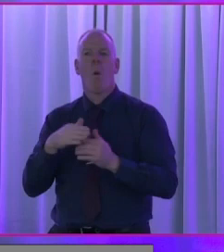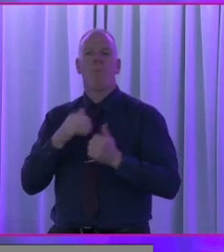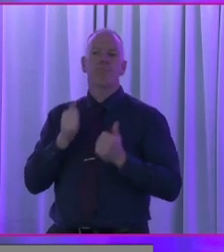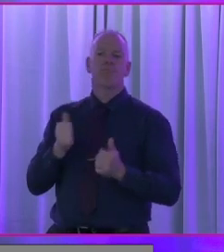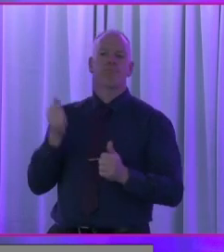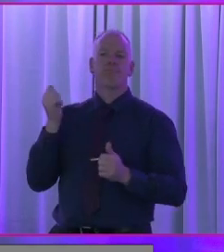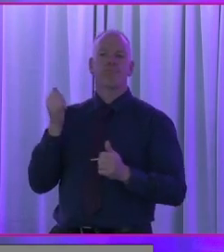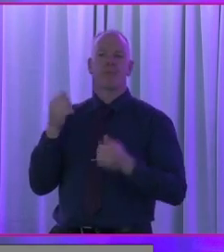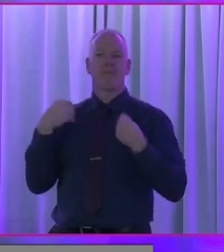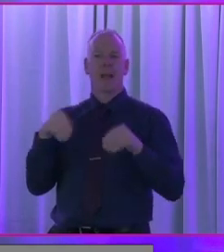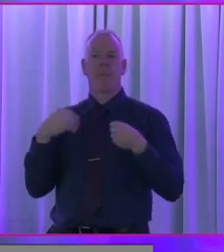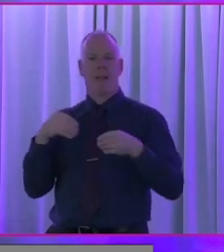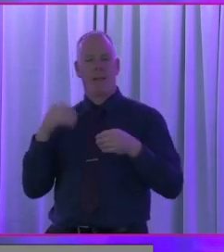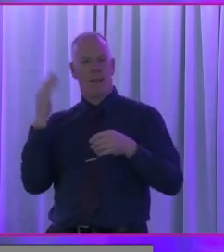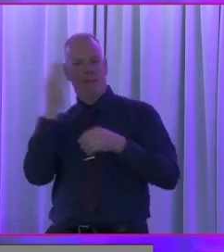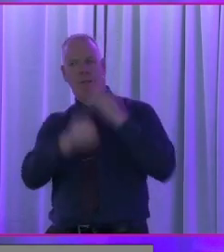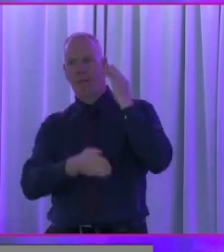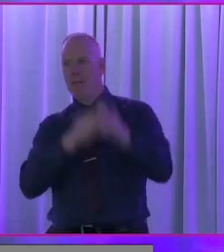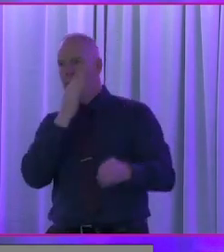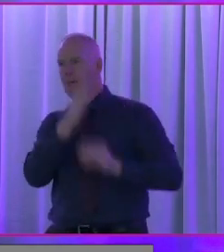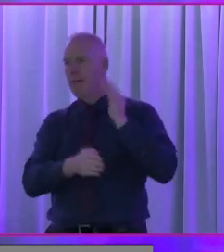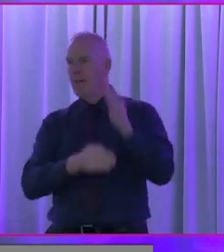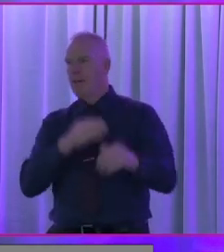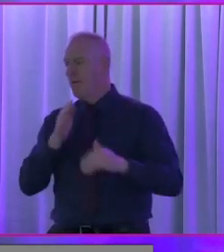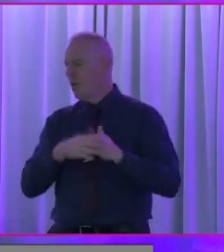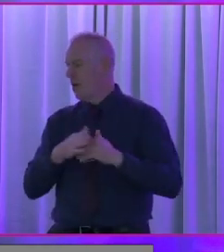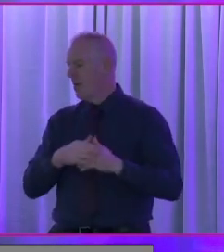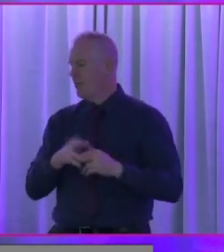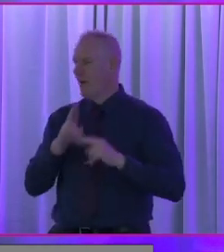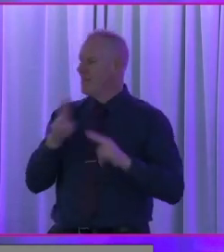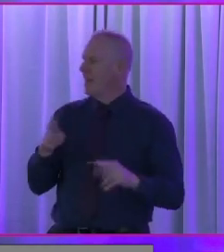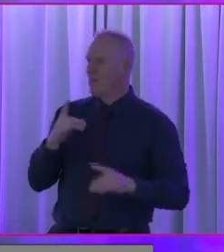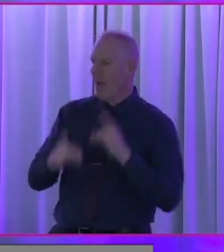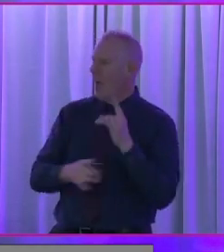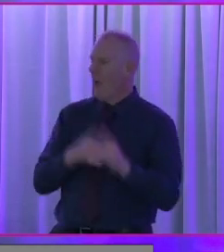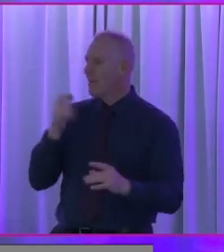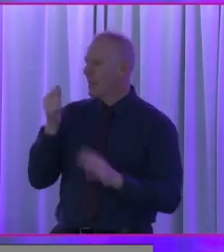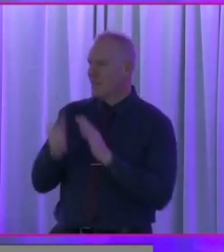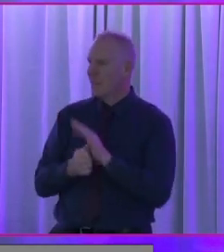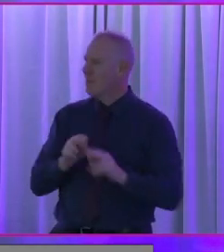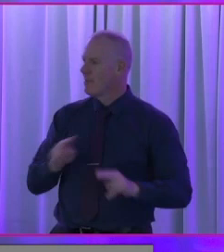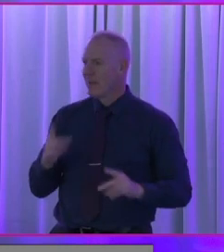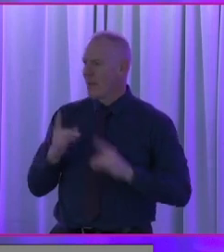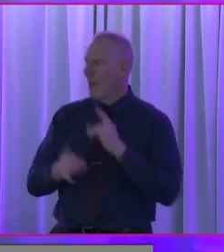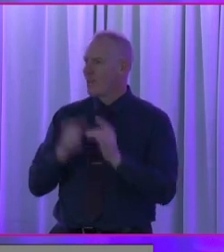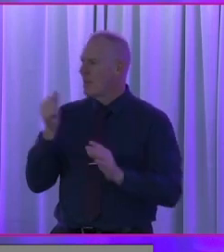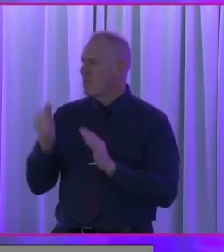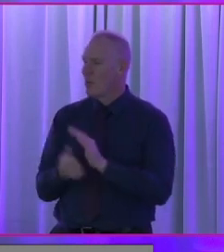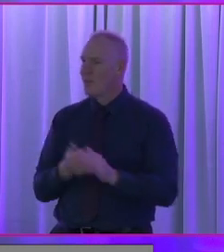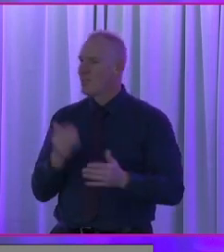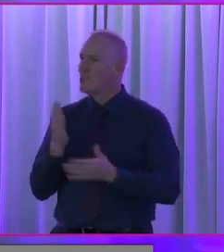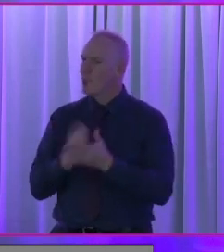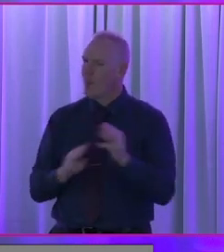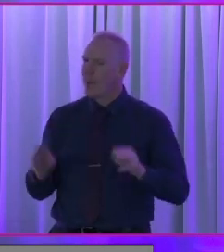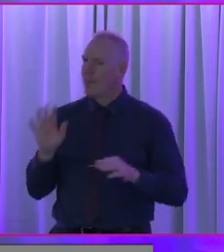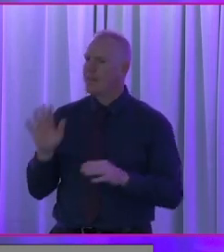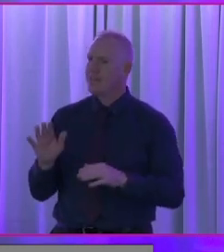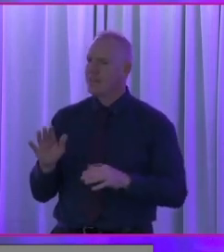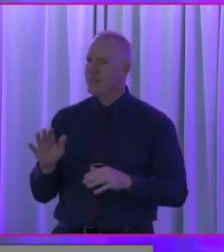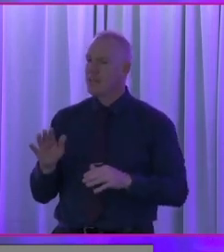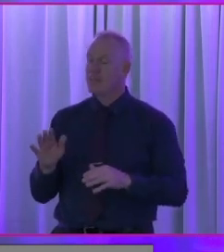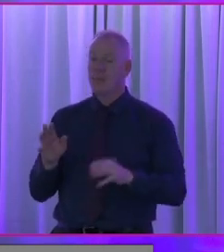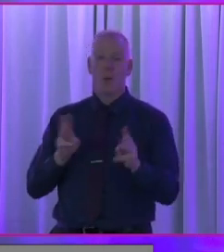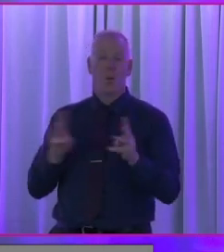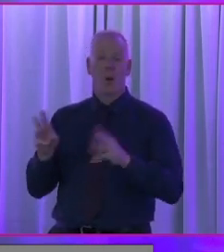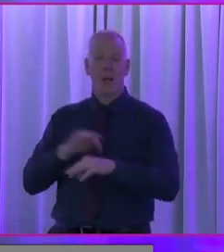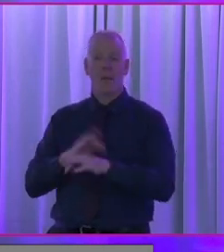available. That turned out not to be the exact experience of some individuals. For working